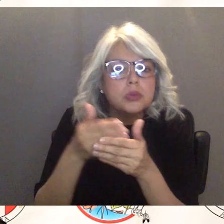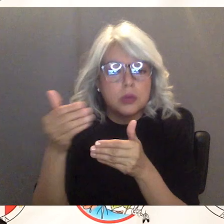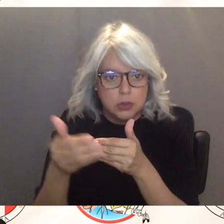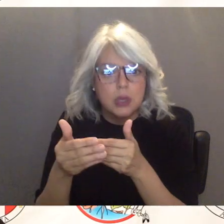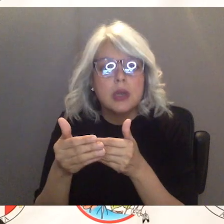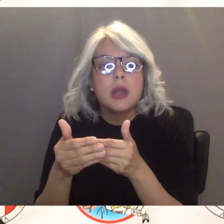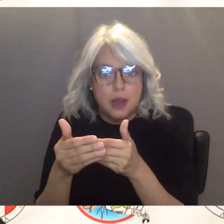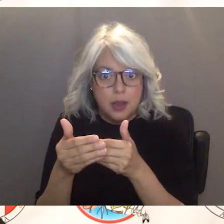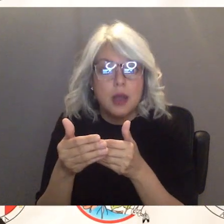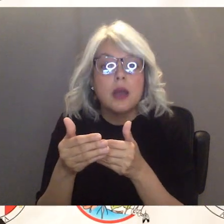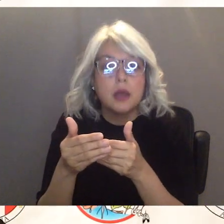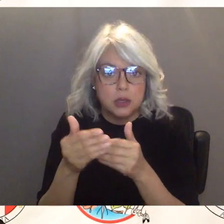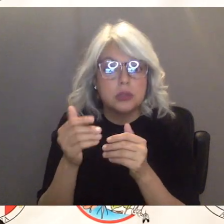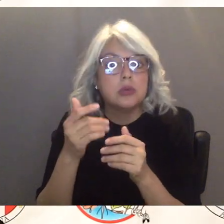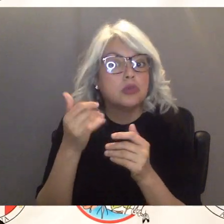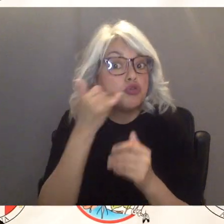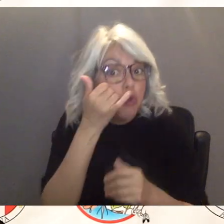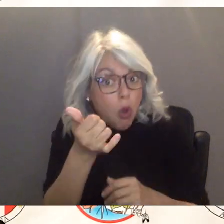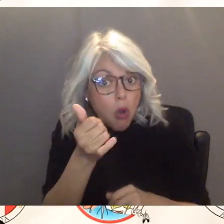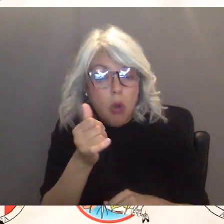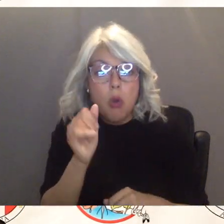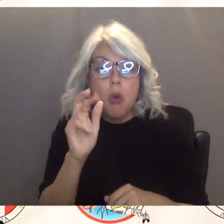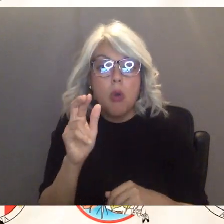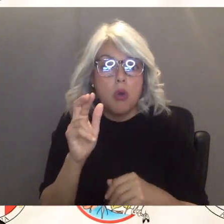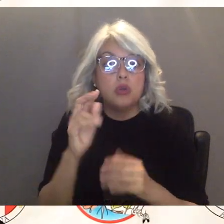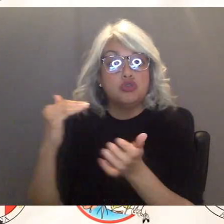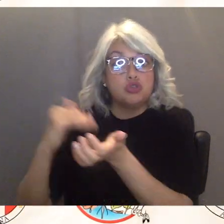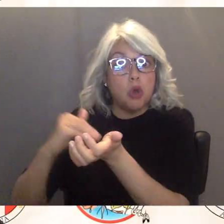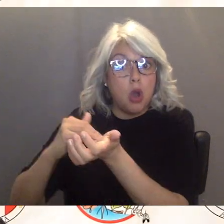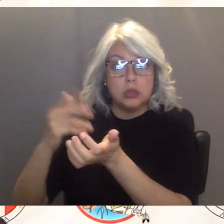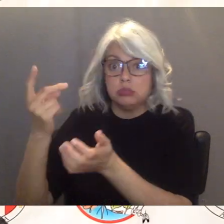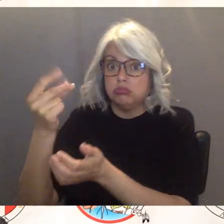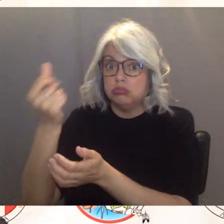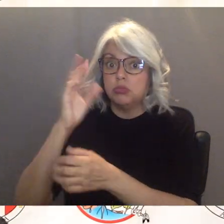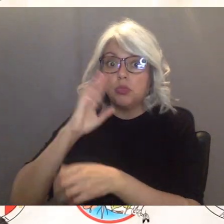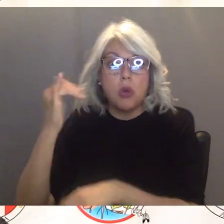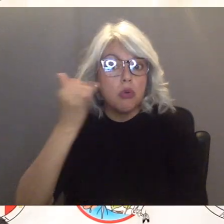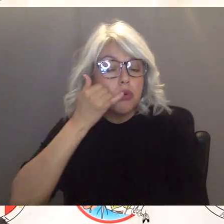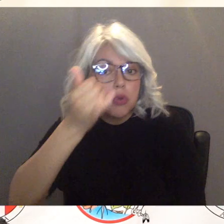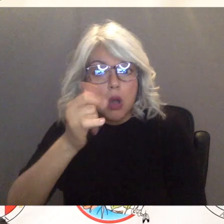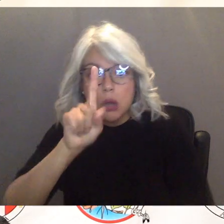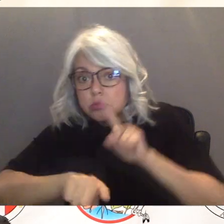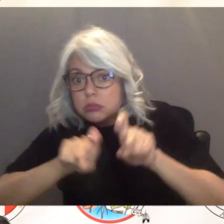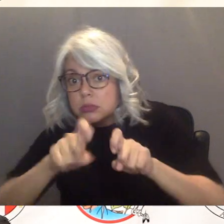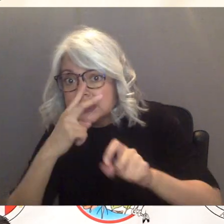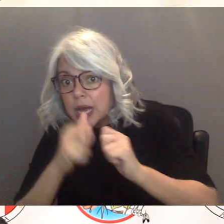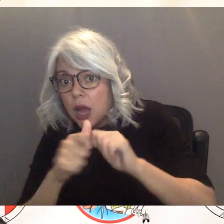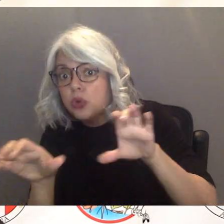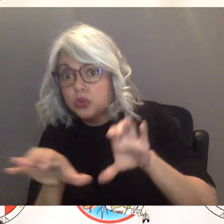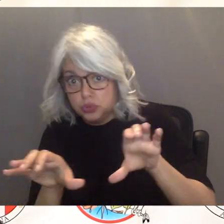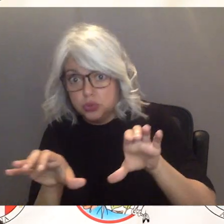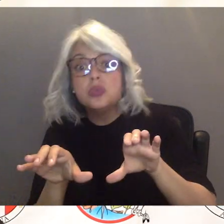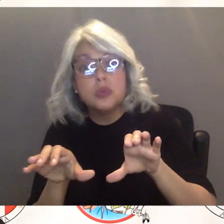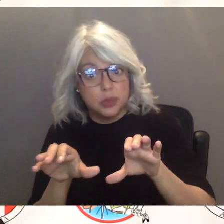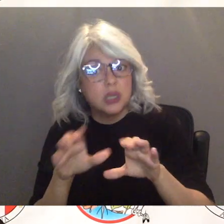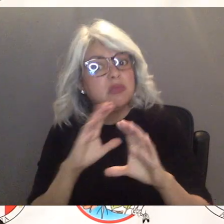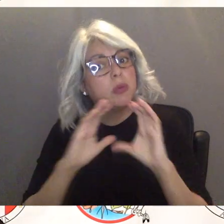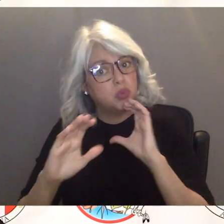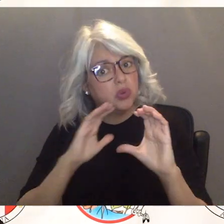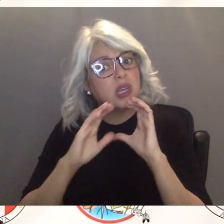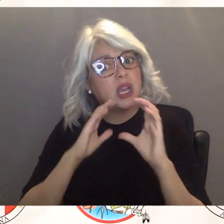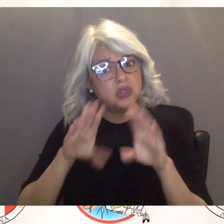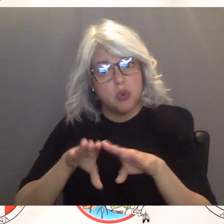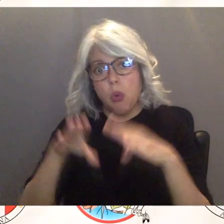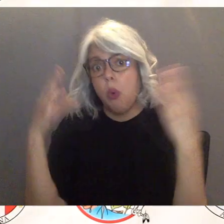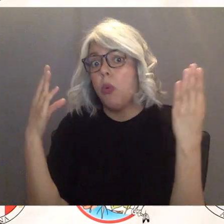call maybe a medical doctor will will respond exactly and see how you're doing and keep communication with with our